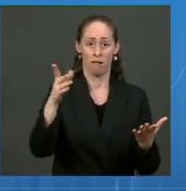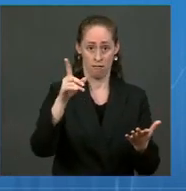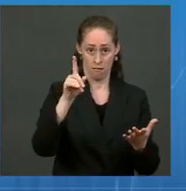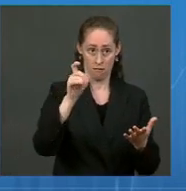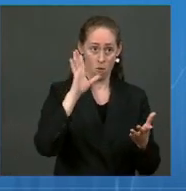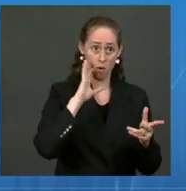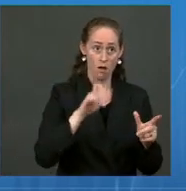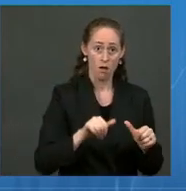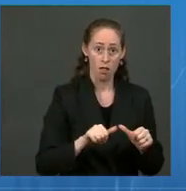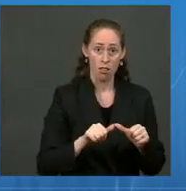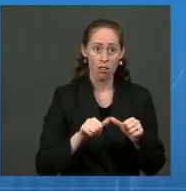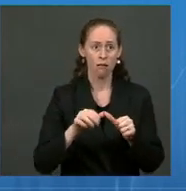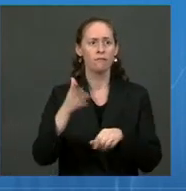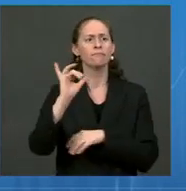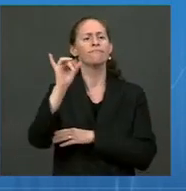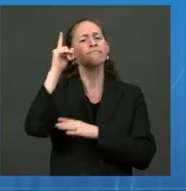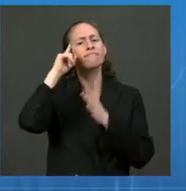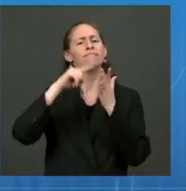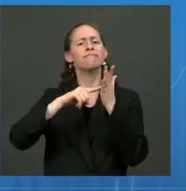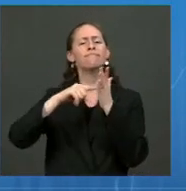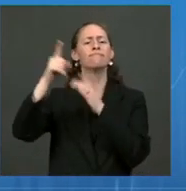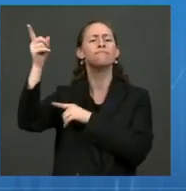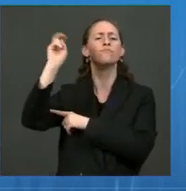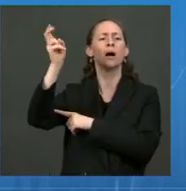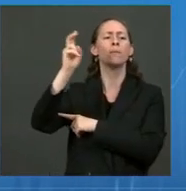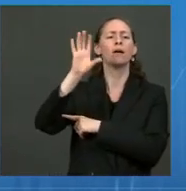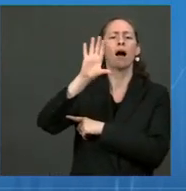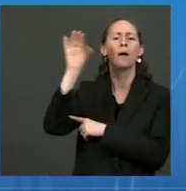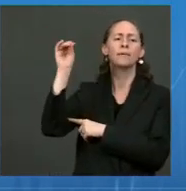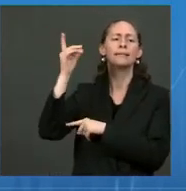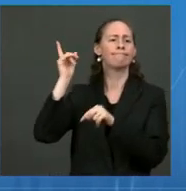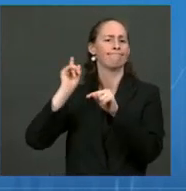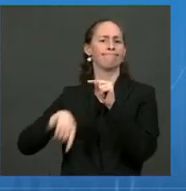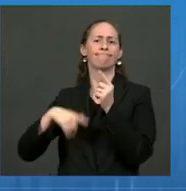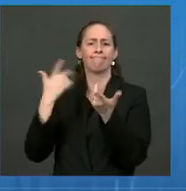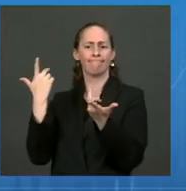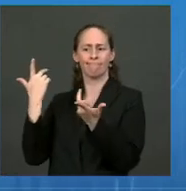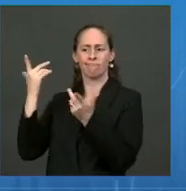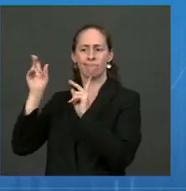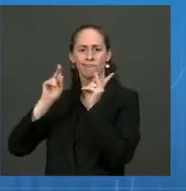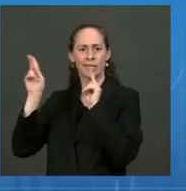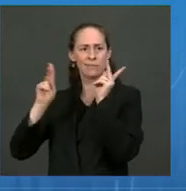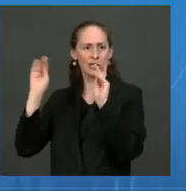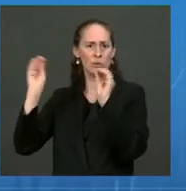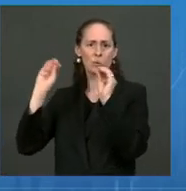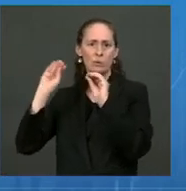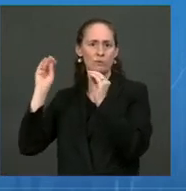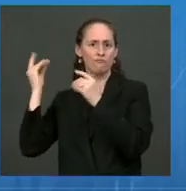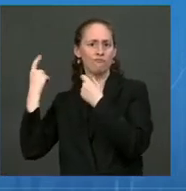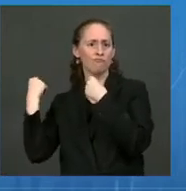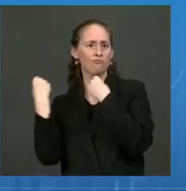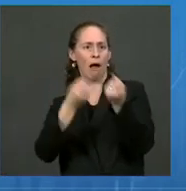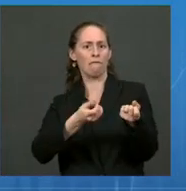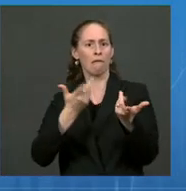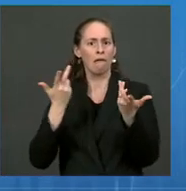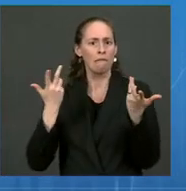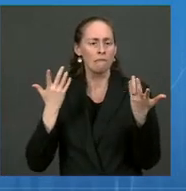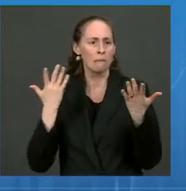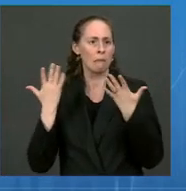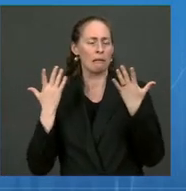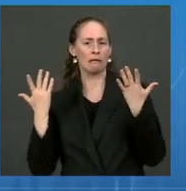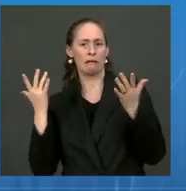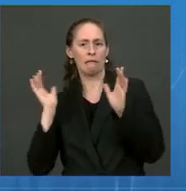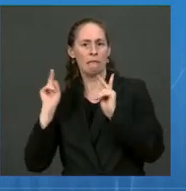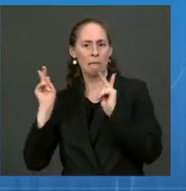whatnot are saying that compliance with this will exacerbate their labor shortage, and I wonder if you have any response to folks saying that.